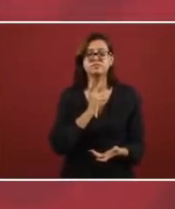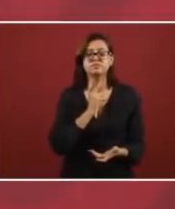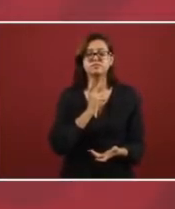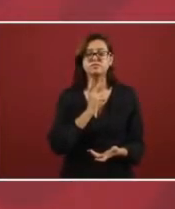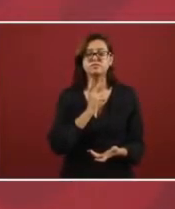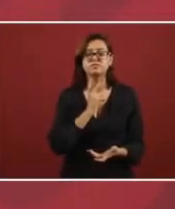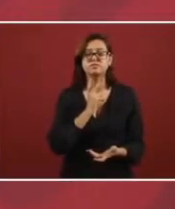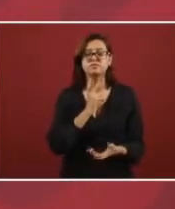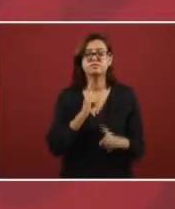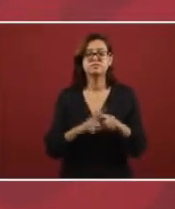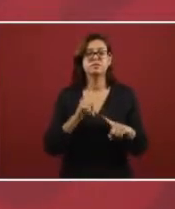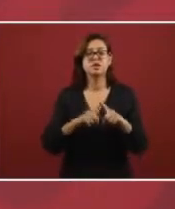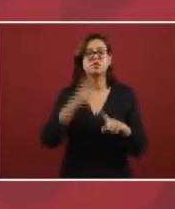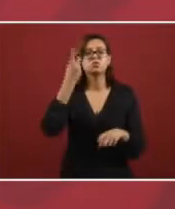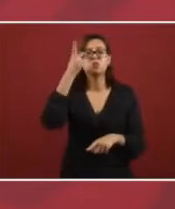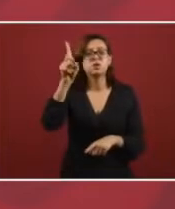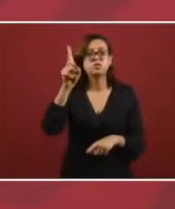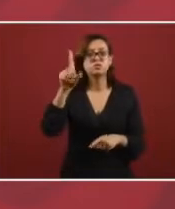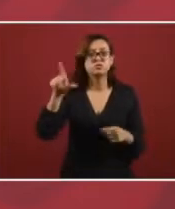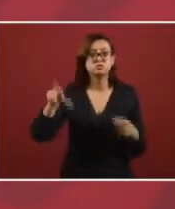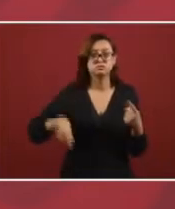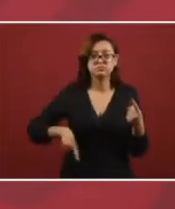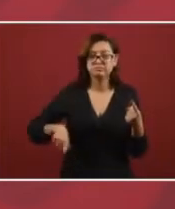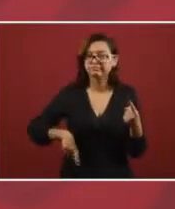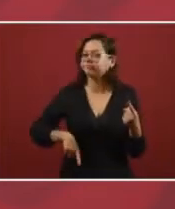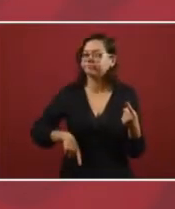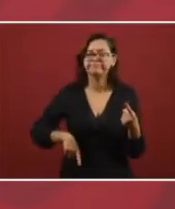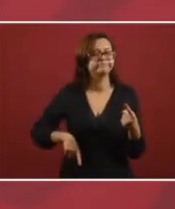does not belong to the government